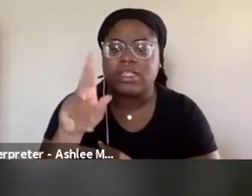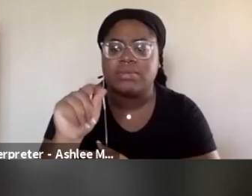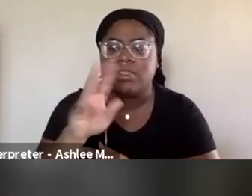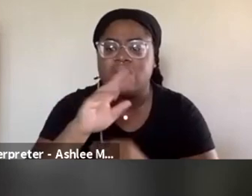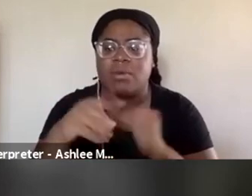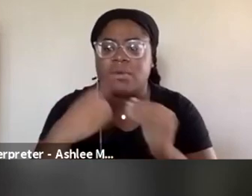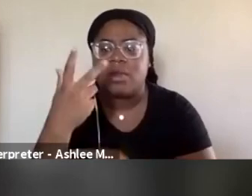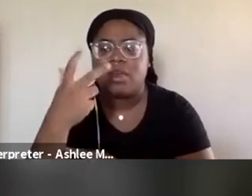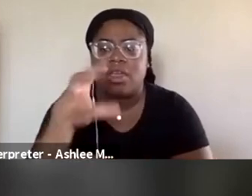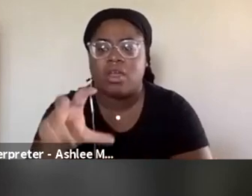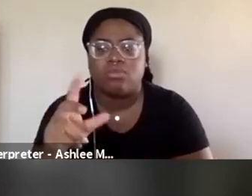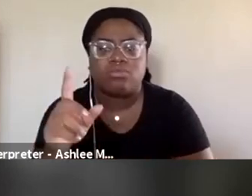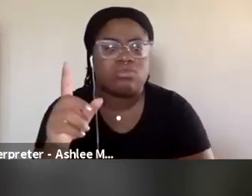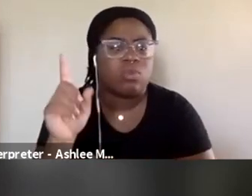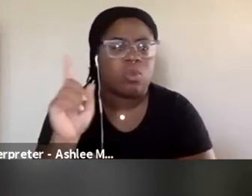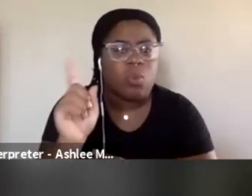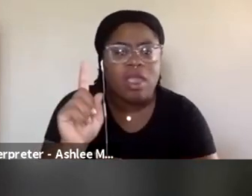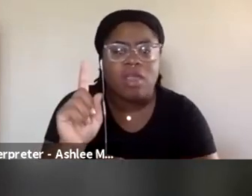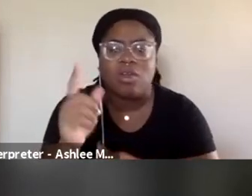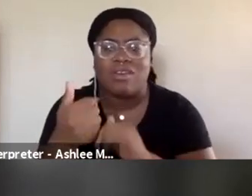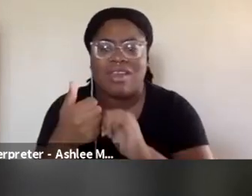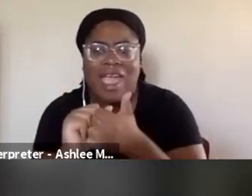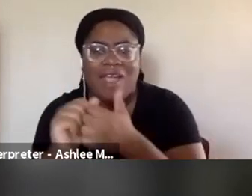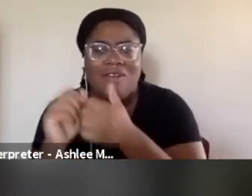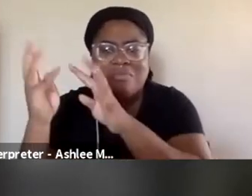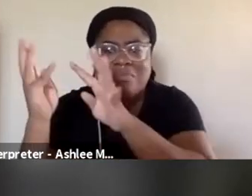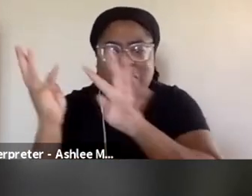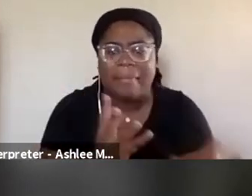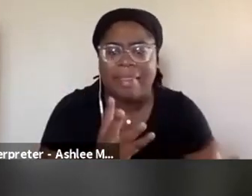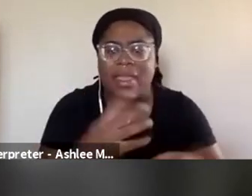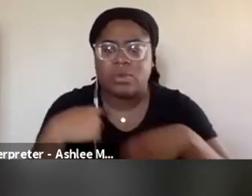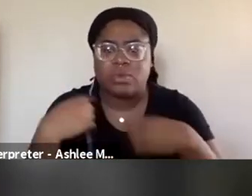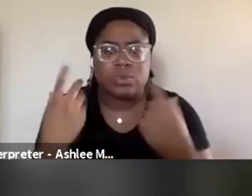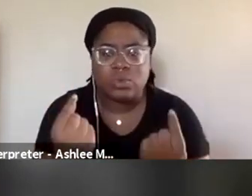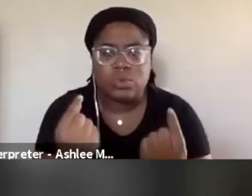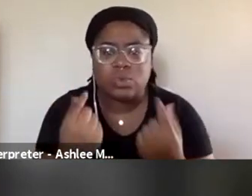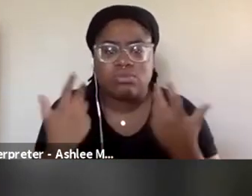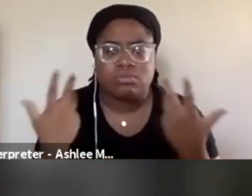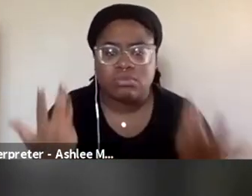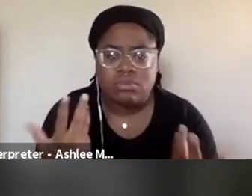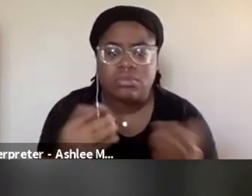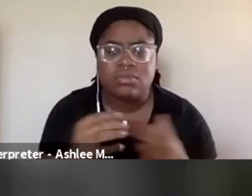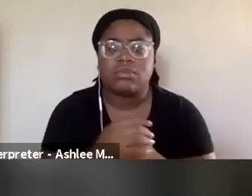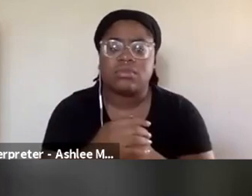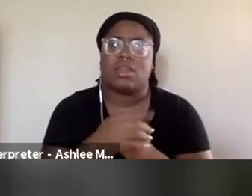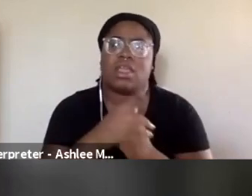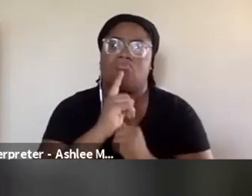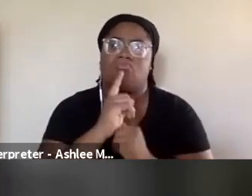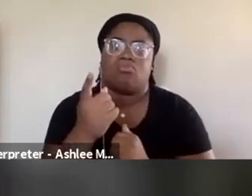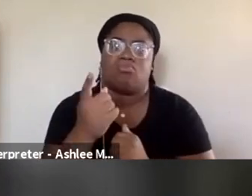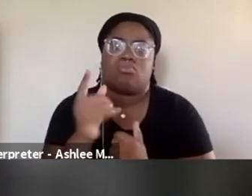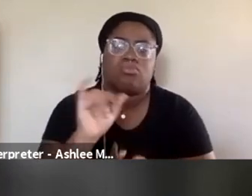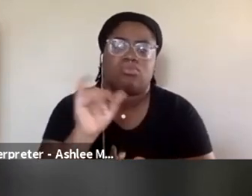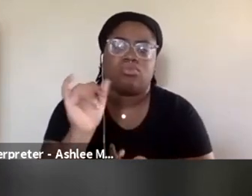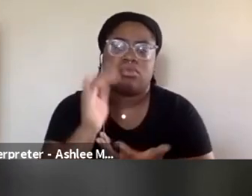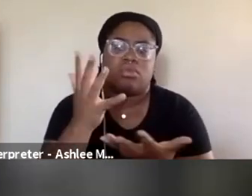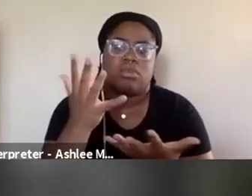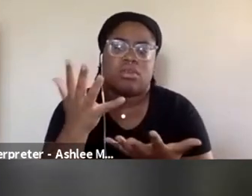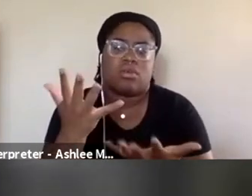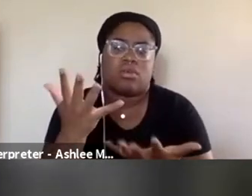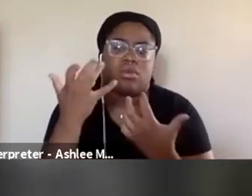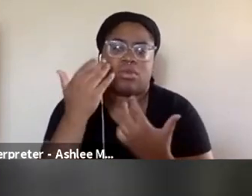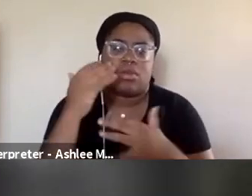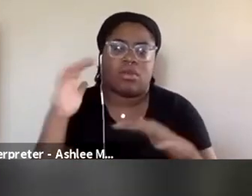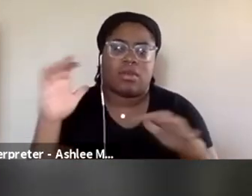how do we invest in pipelines? How do we invest in, you know, so I'd like to, like, what's the actions